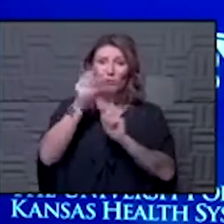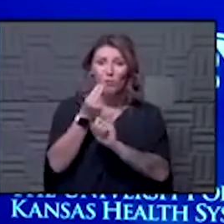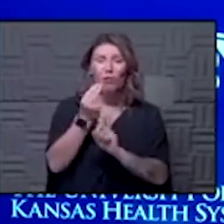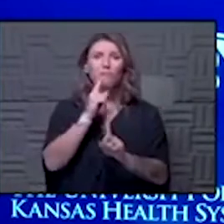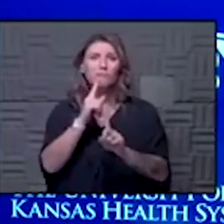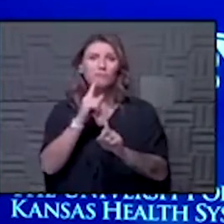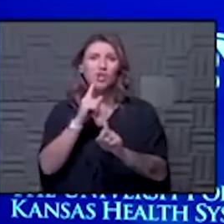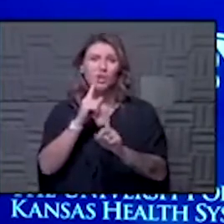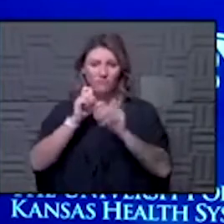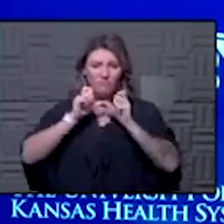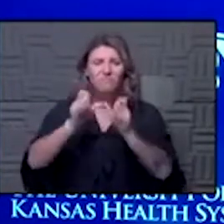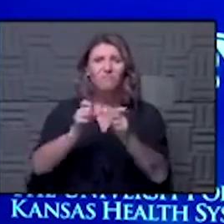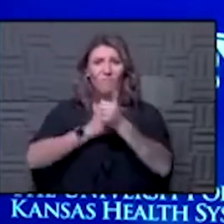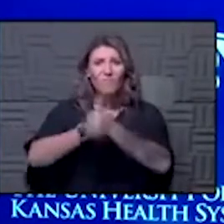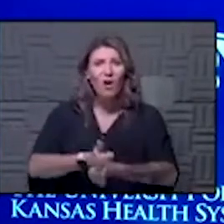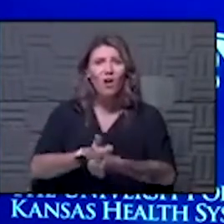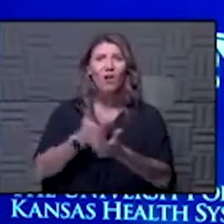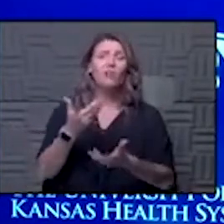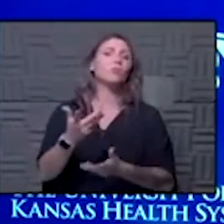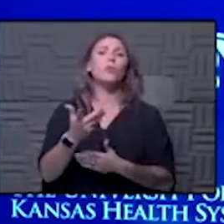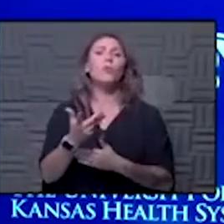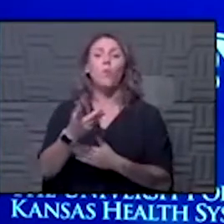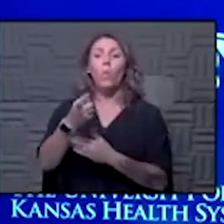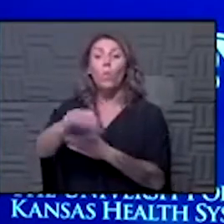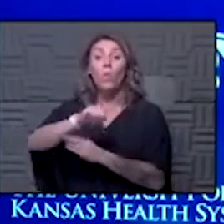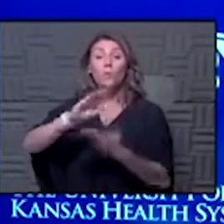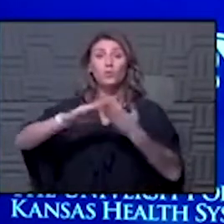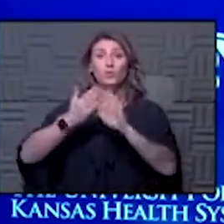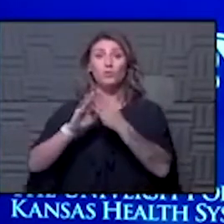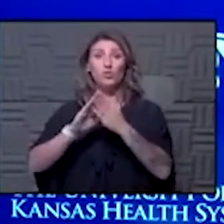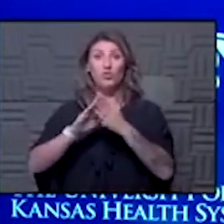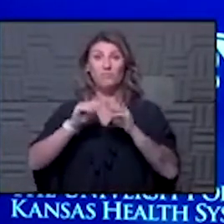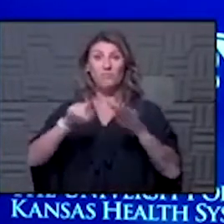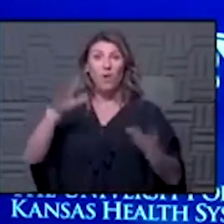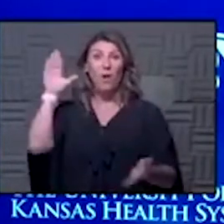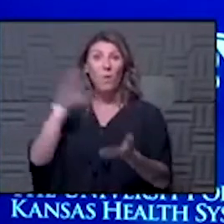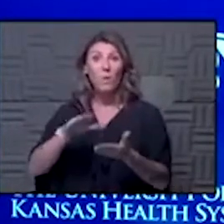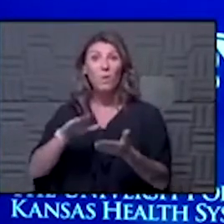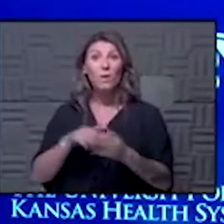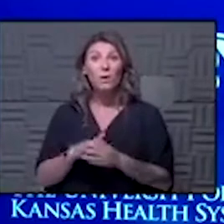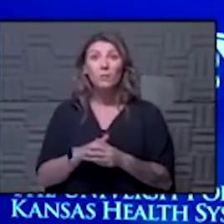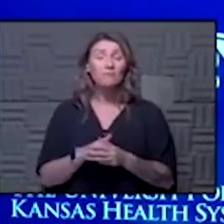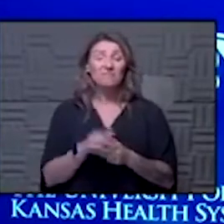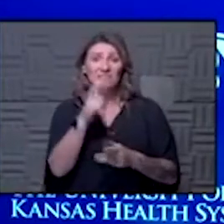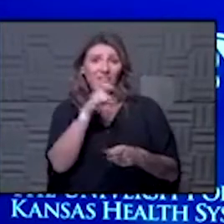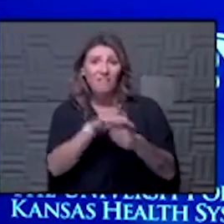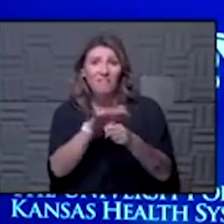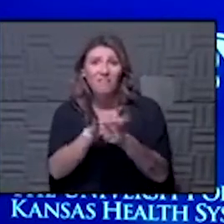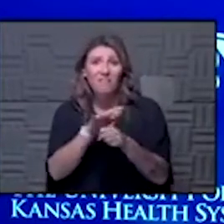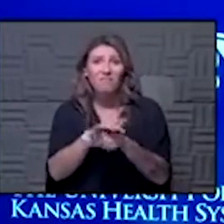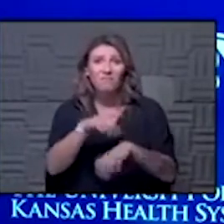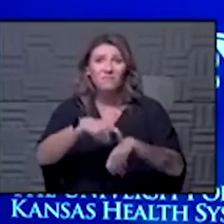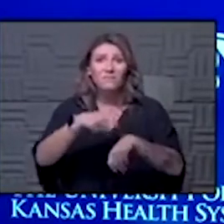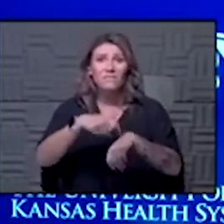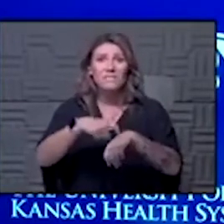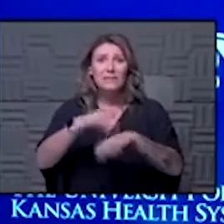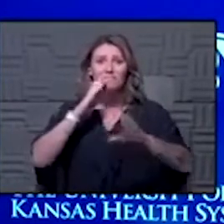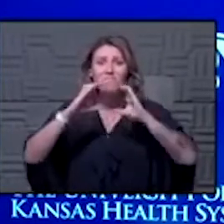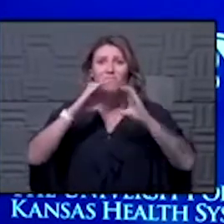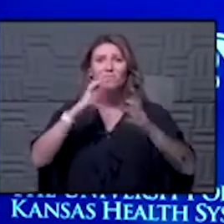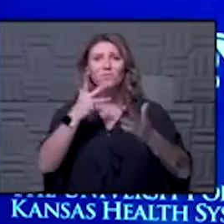strong that those communities have far less spread and I don't think we spend enough time having that conversation